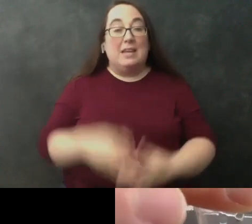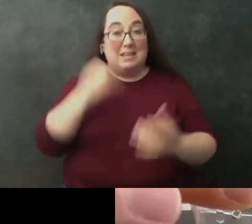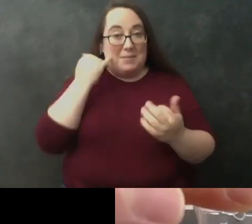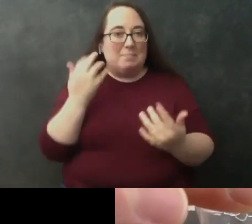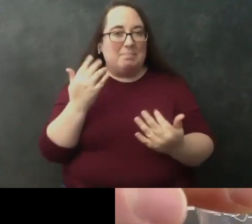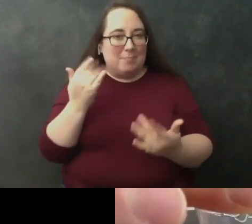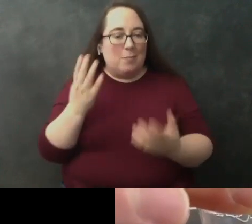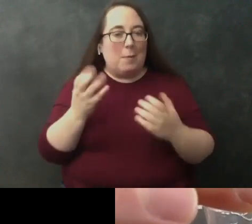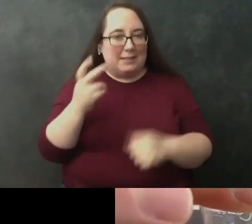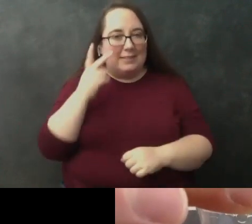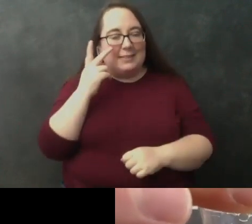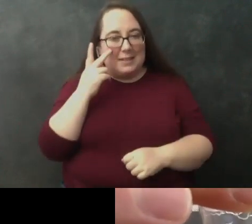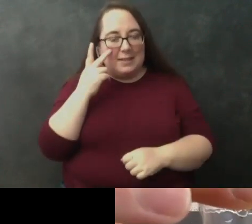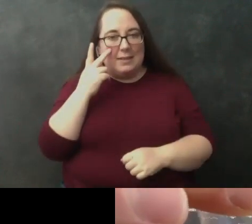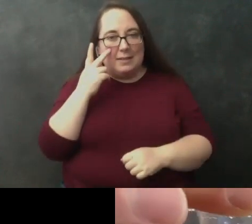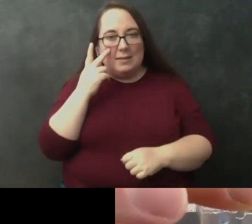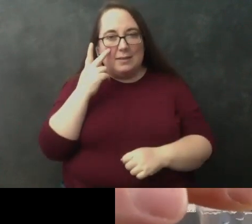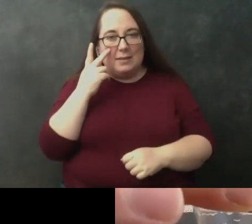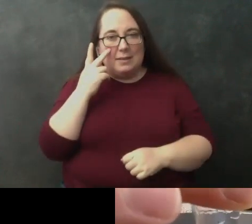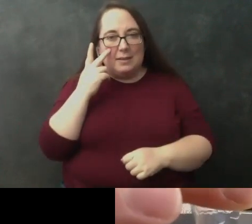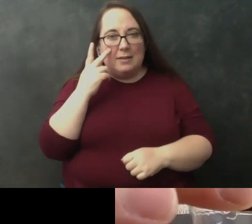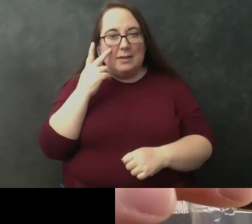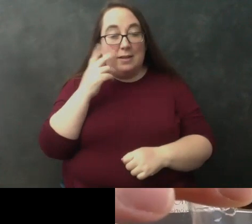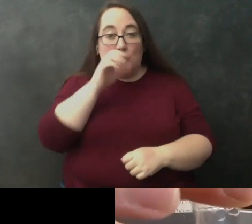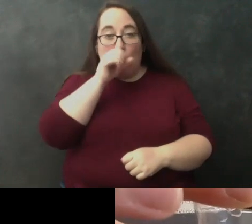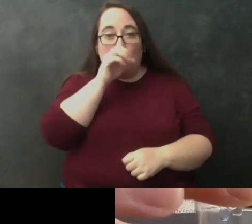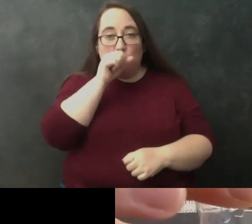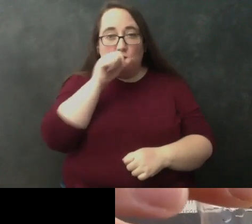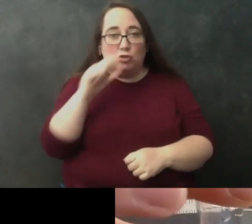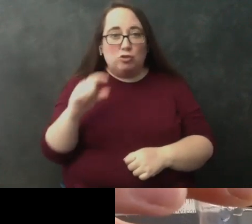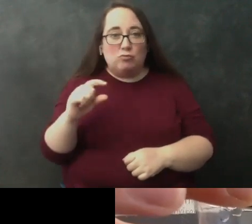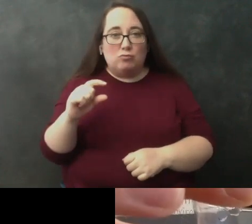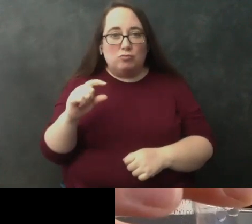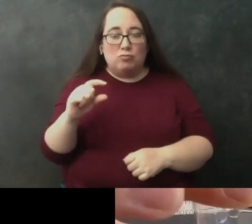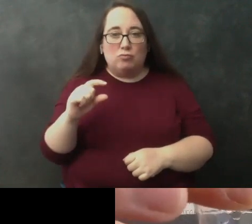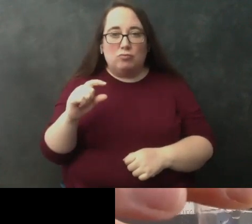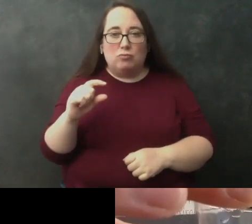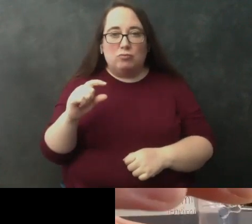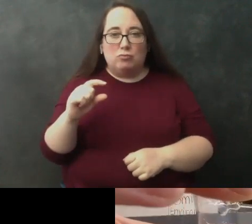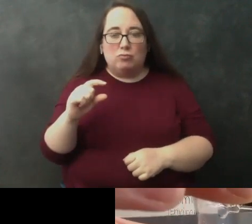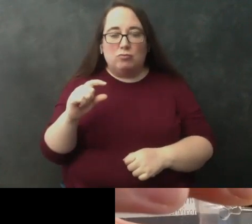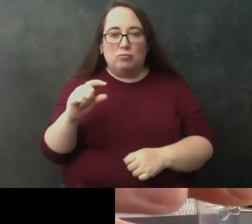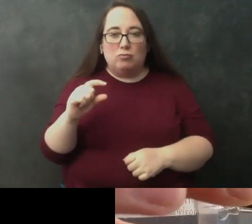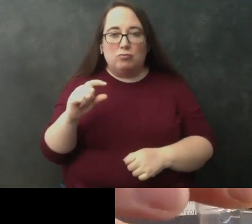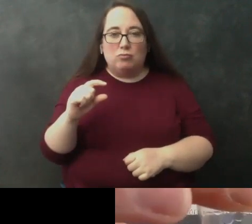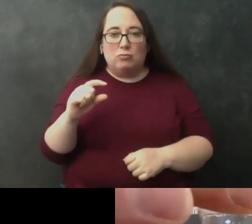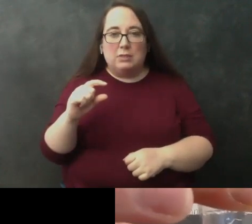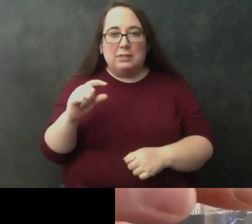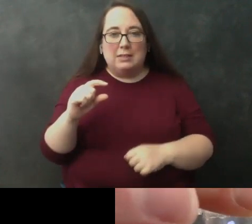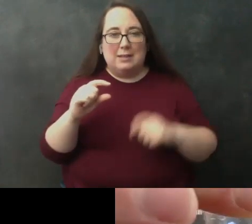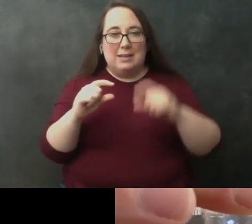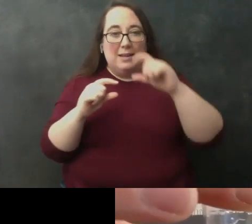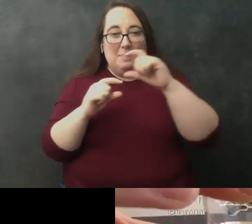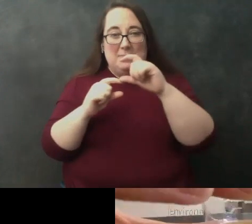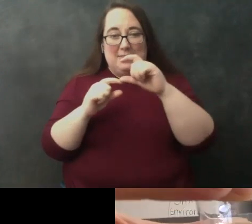we'll probably be able to see it but this um opaque orangey layer this really thin layer in the middle